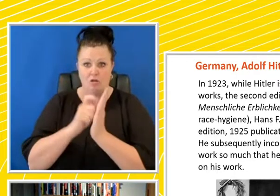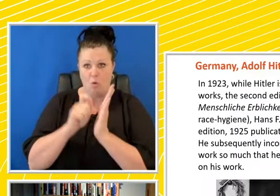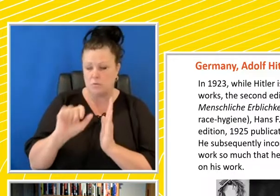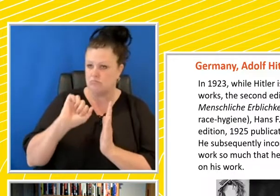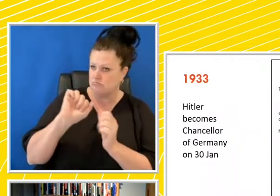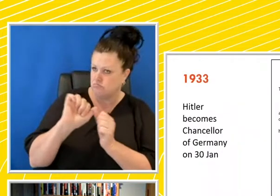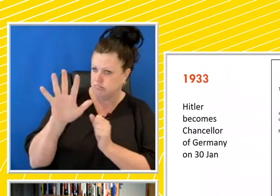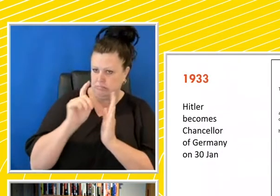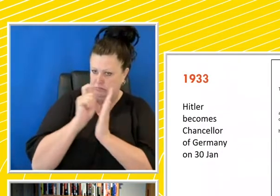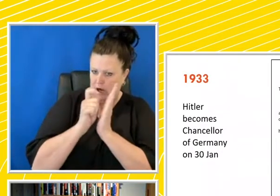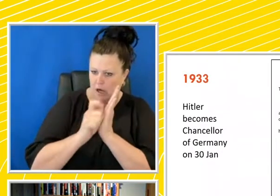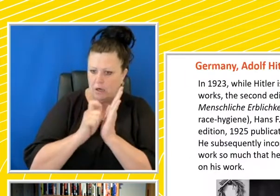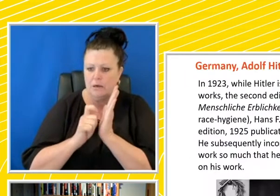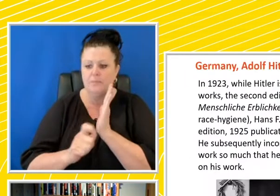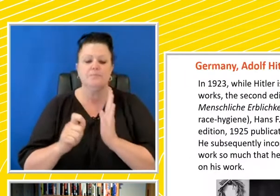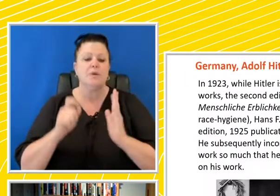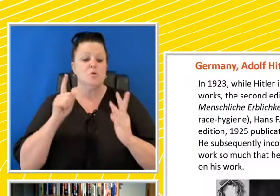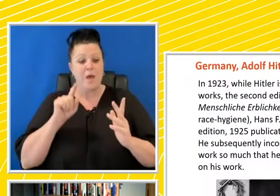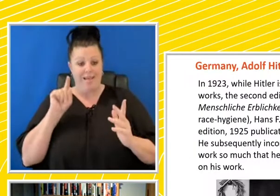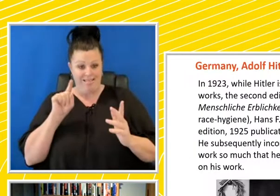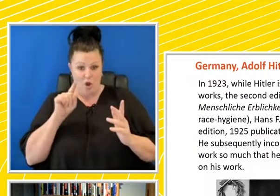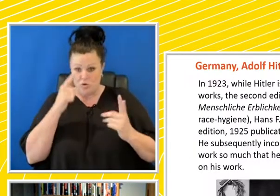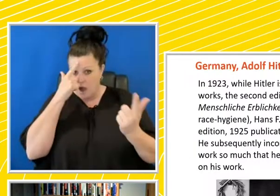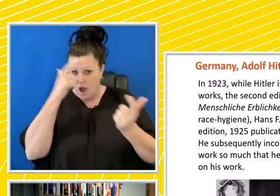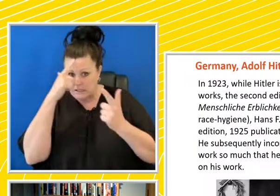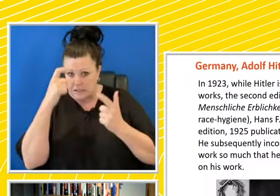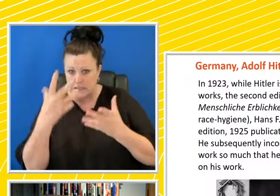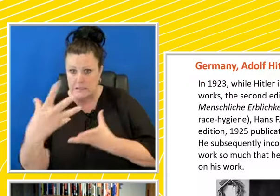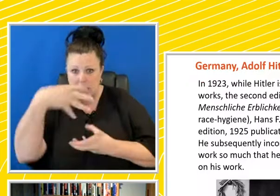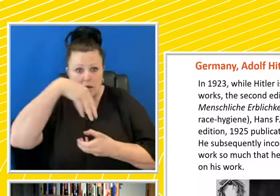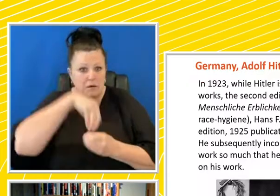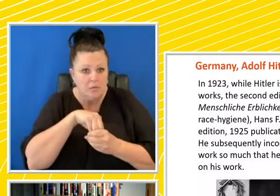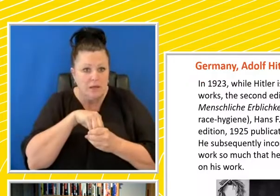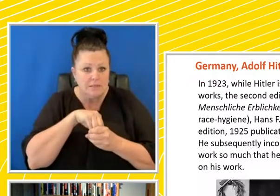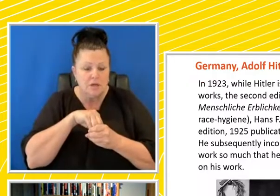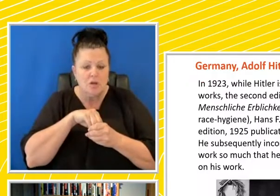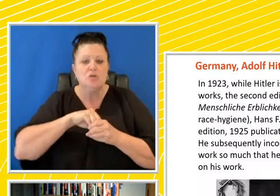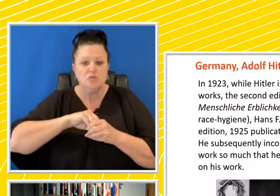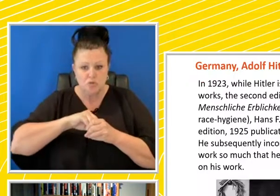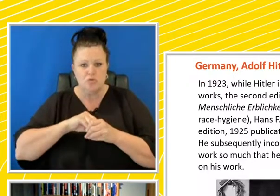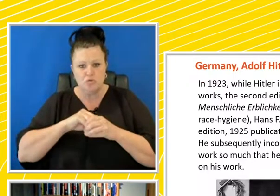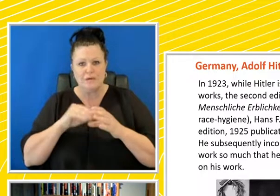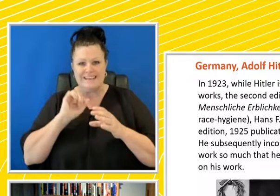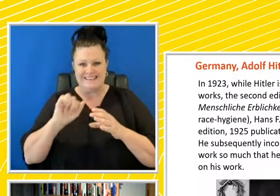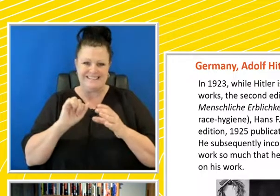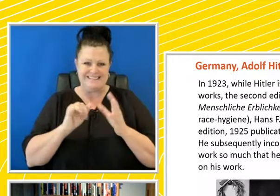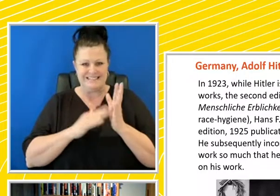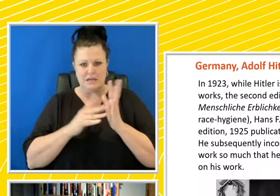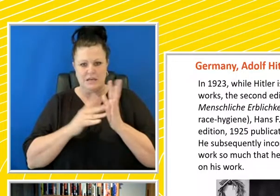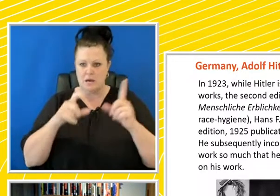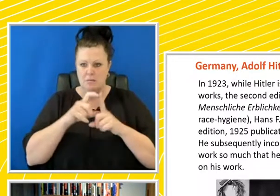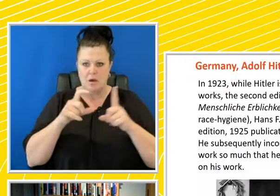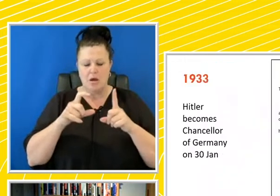work. And he incorporates those ideas into Mein Kampf, some of his racial ideas.